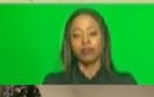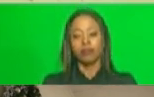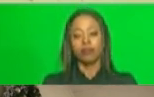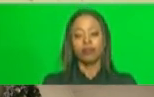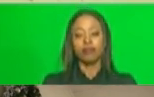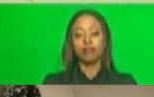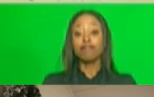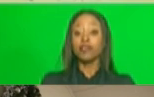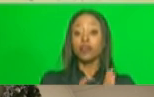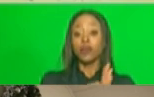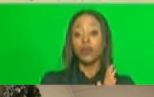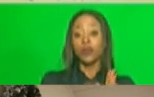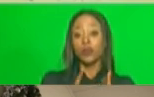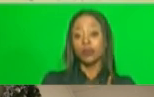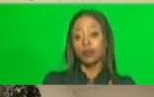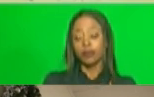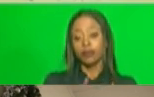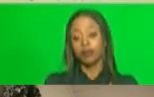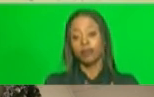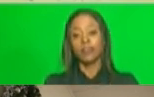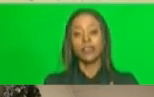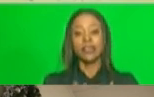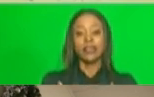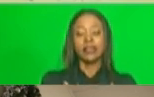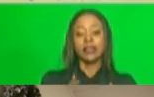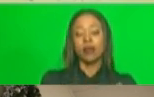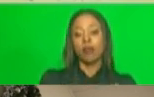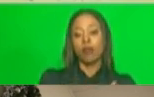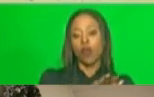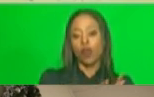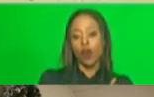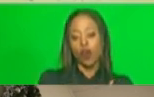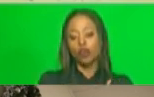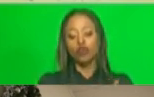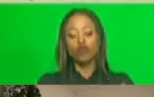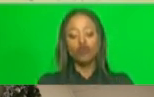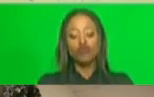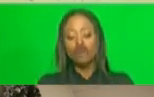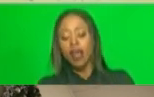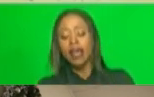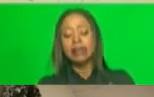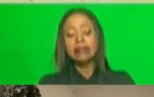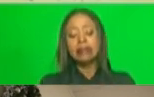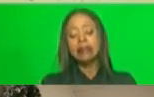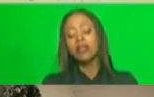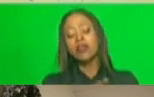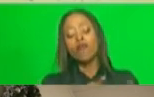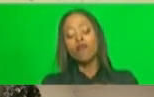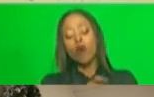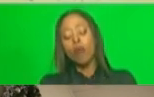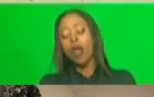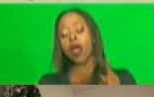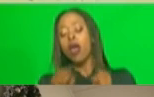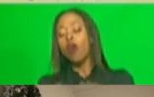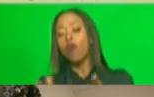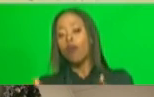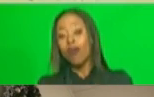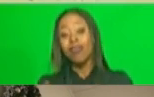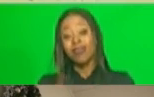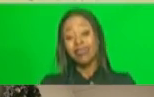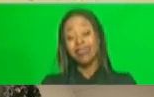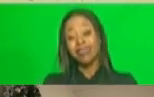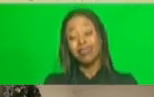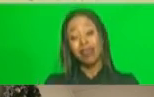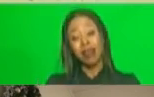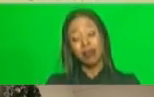Regulations and protocols on the traceability, repackaging and distribution and sale of pesticides,